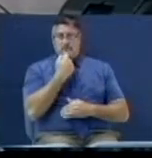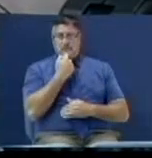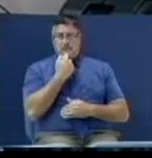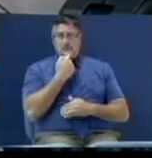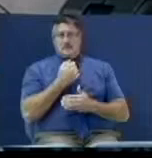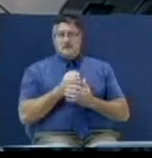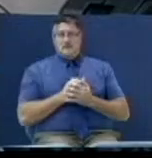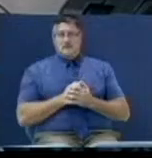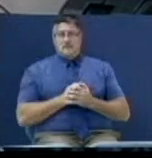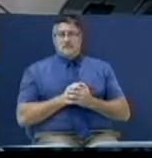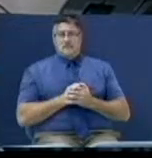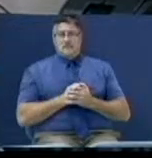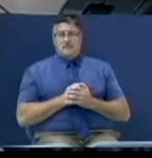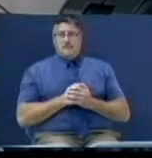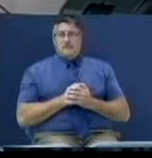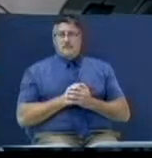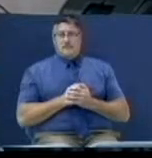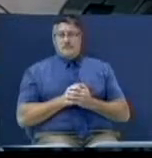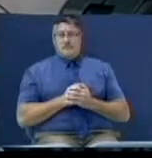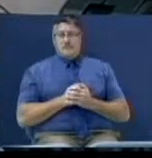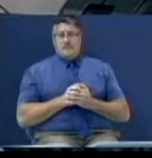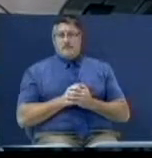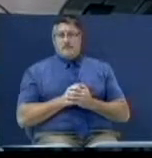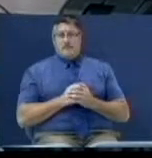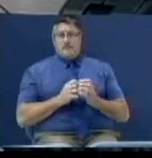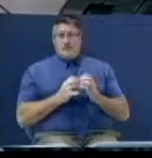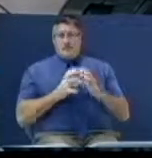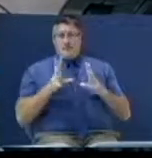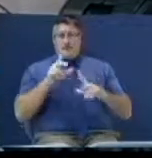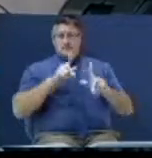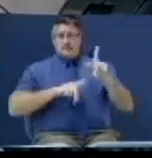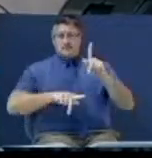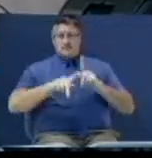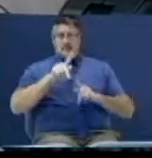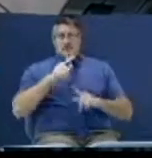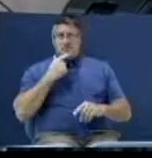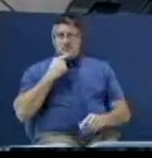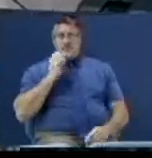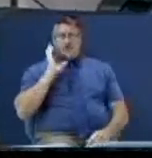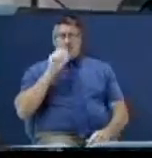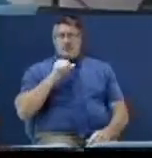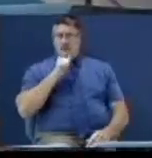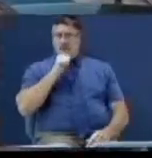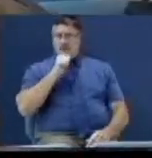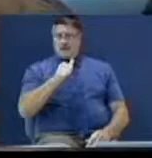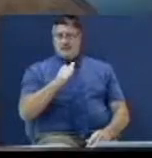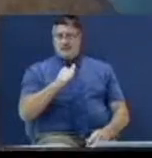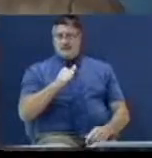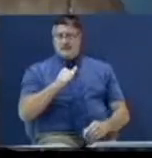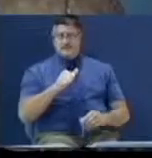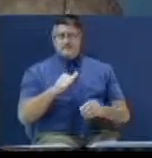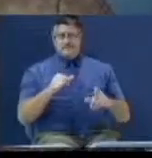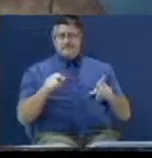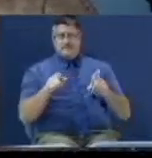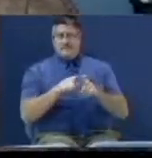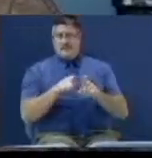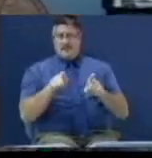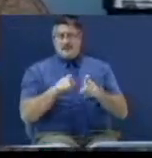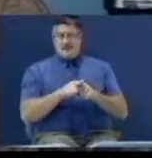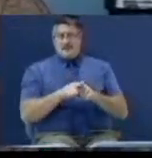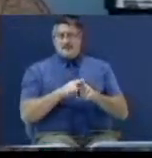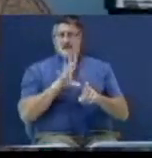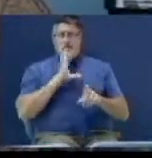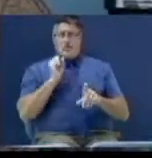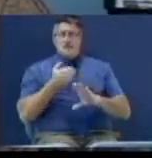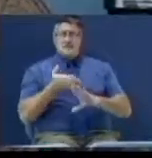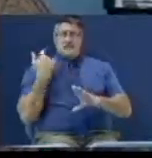by the way, a lot of people say, well, I'm not where I used to be because I'm disappointed in such and such